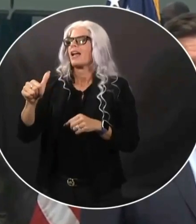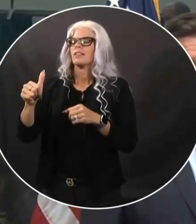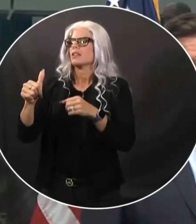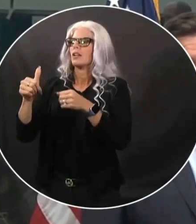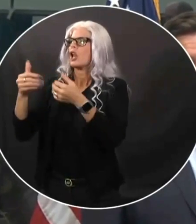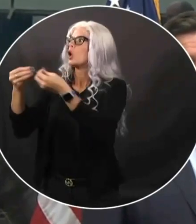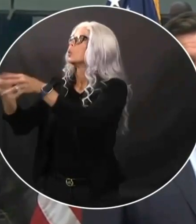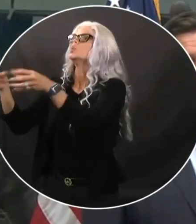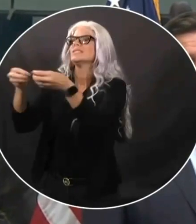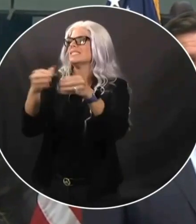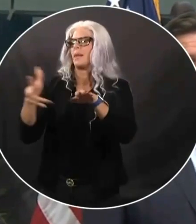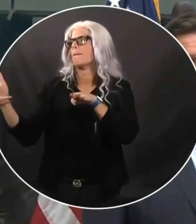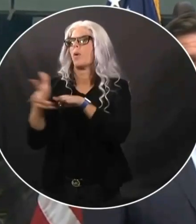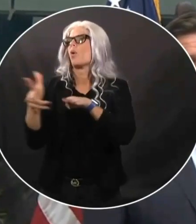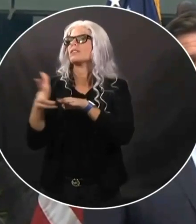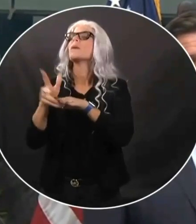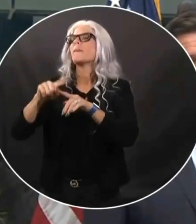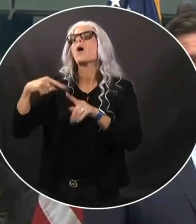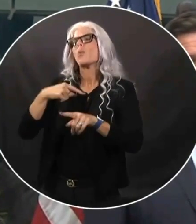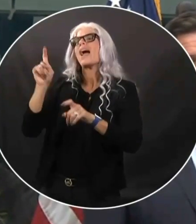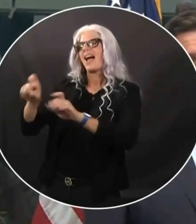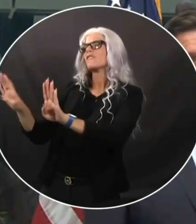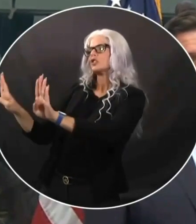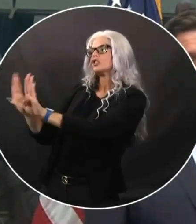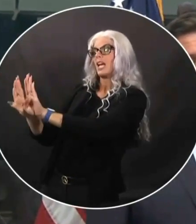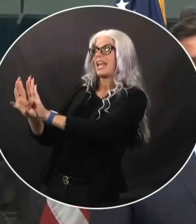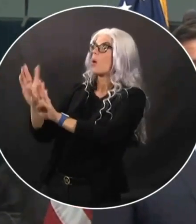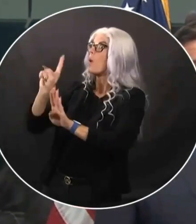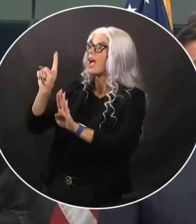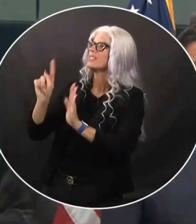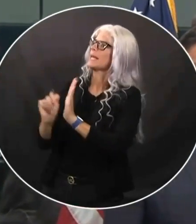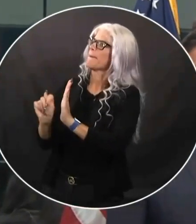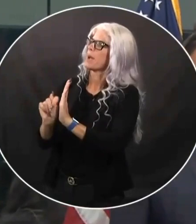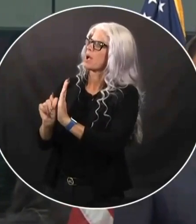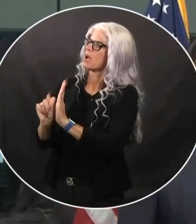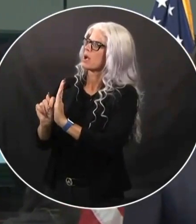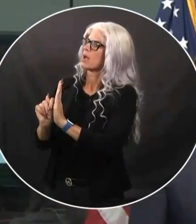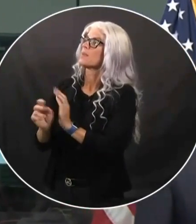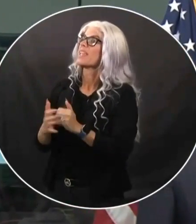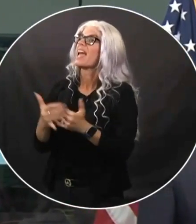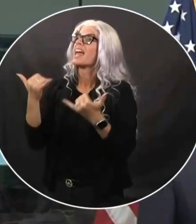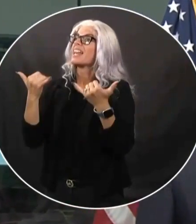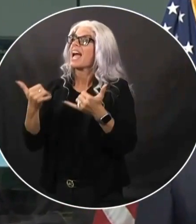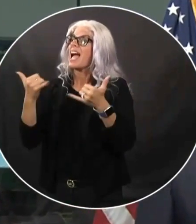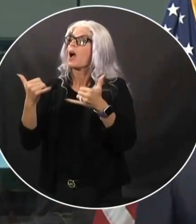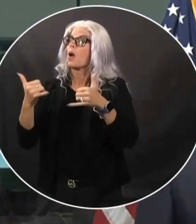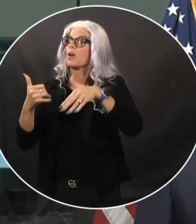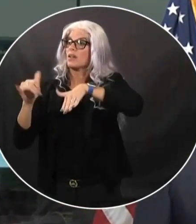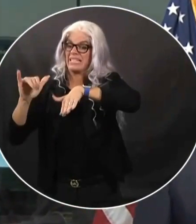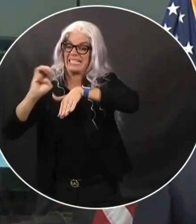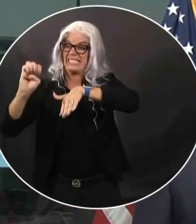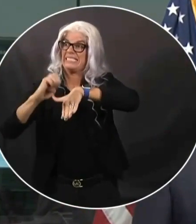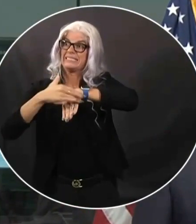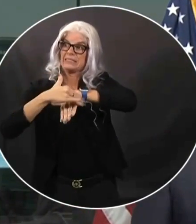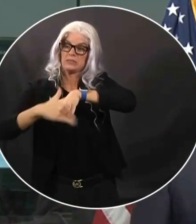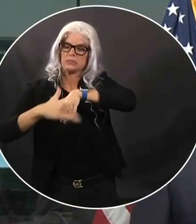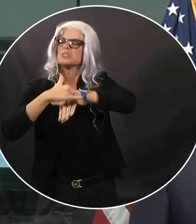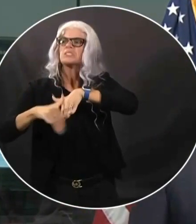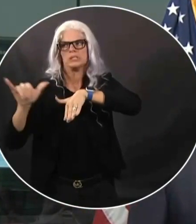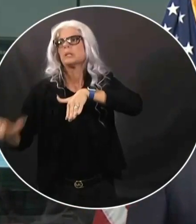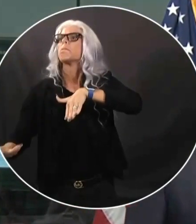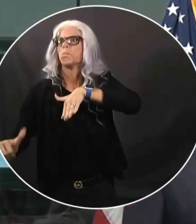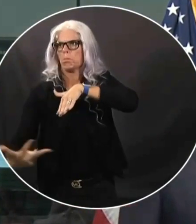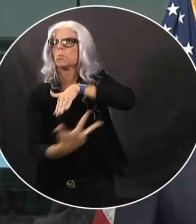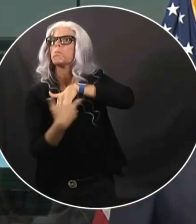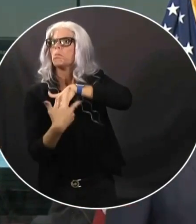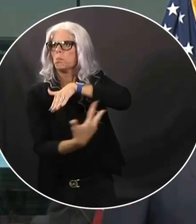on this scenario. At this point in time, the East Coast ports should remain open. There may be, to your point in a previous question, this